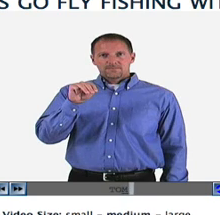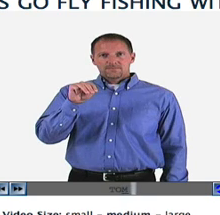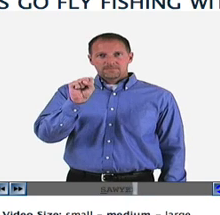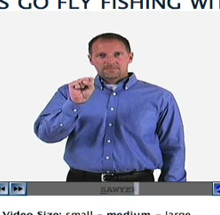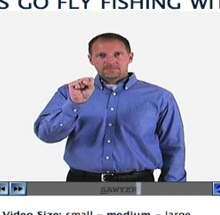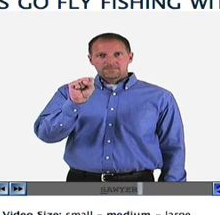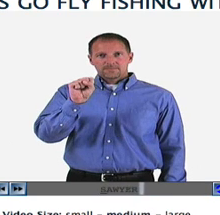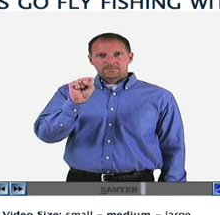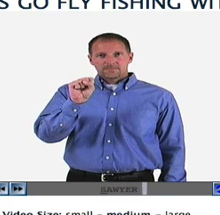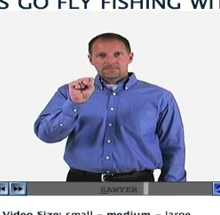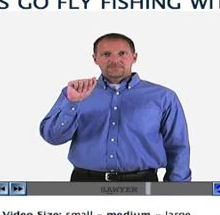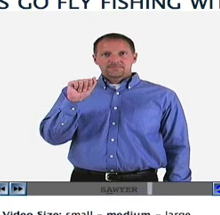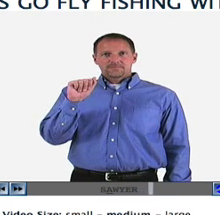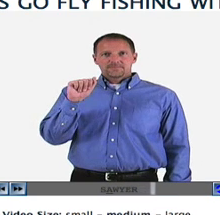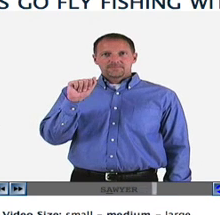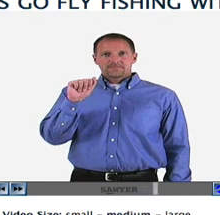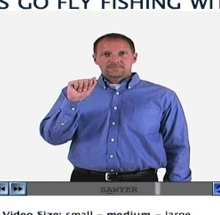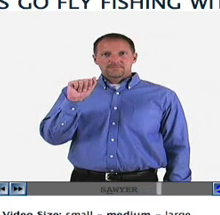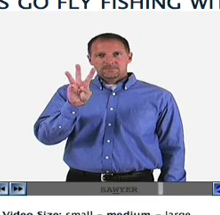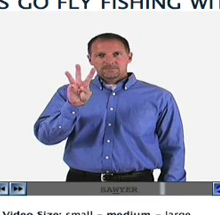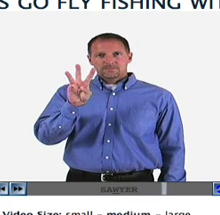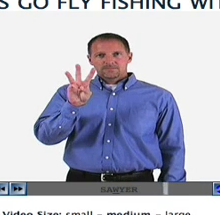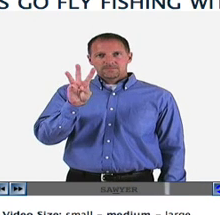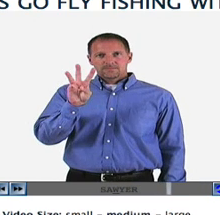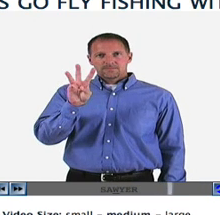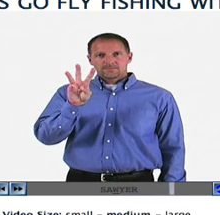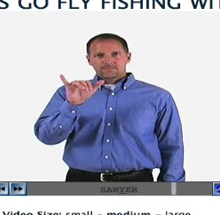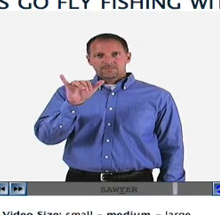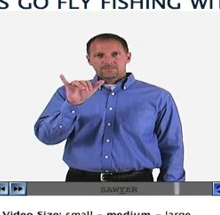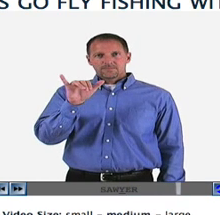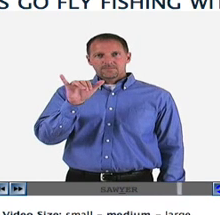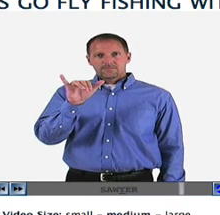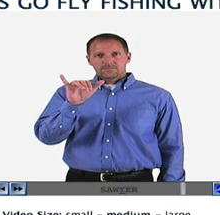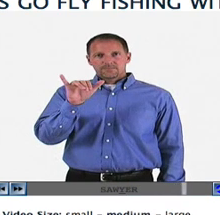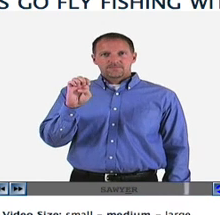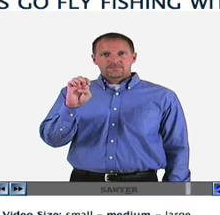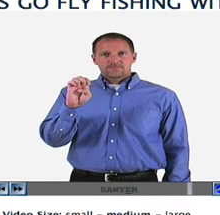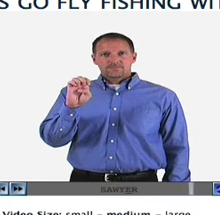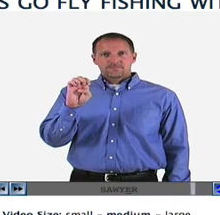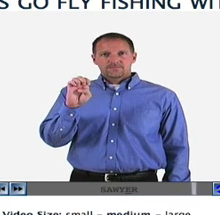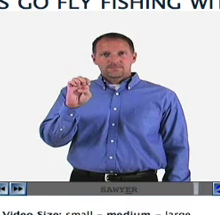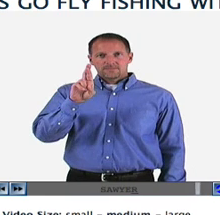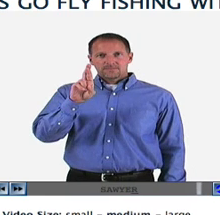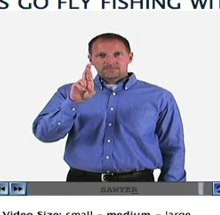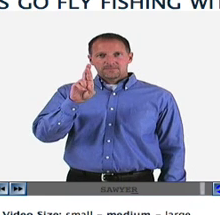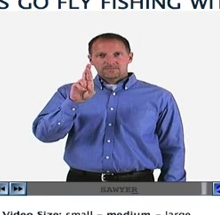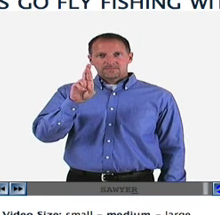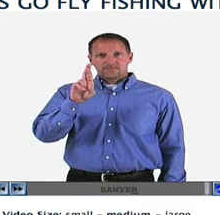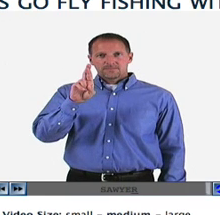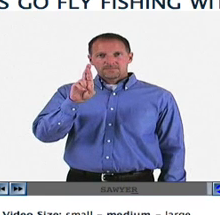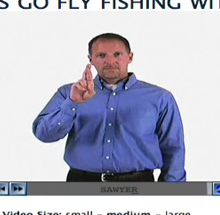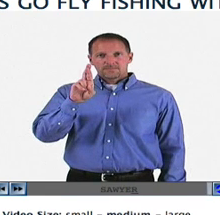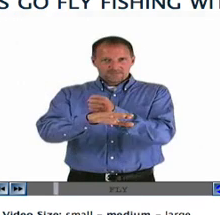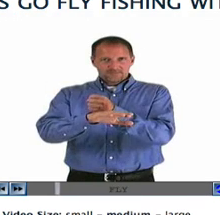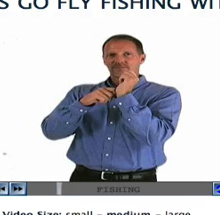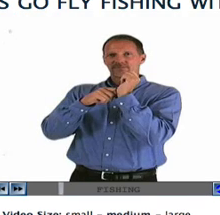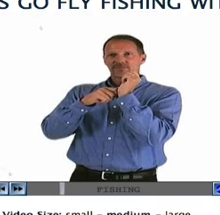that Sawyer is fingerspelled as well, because there's no direct sign in the Signing Savvy database for Sawyer.